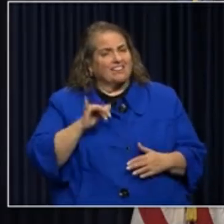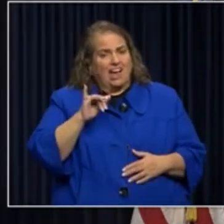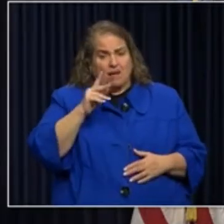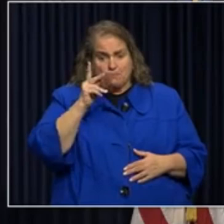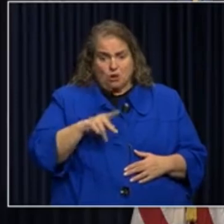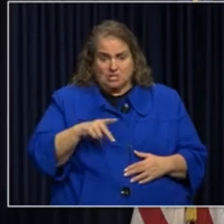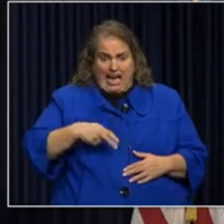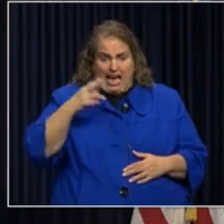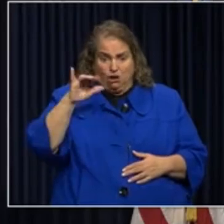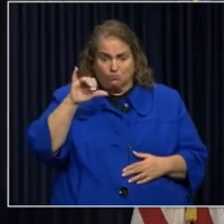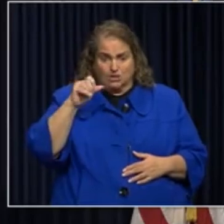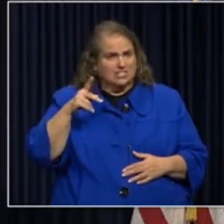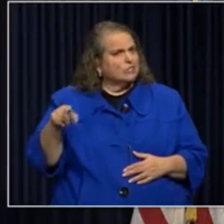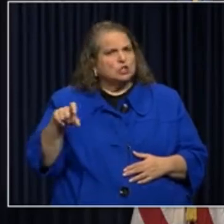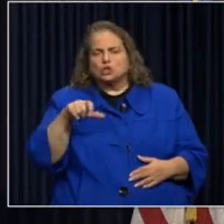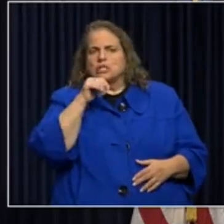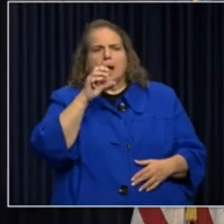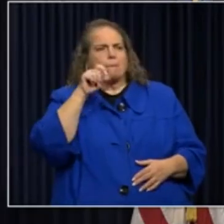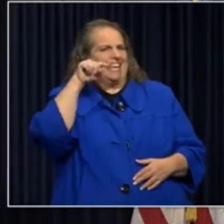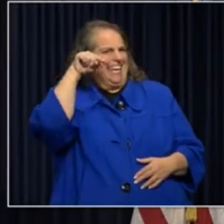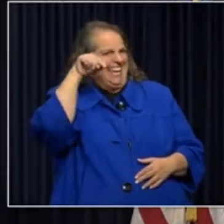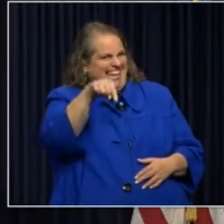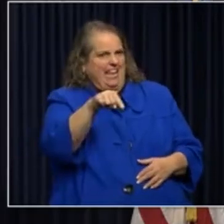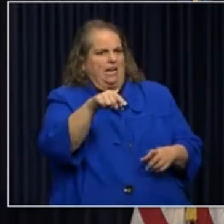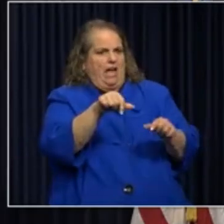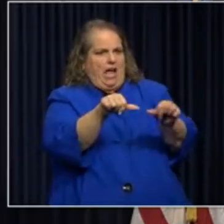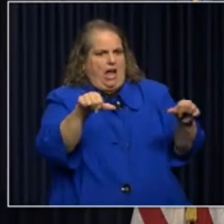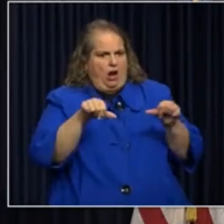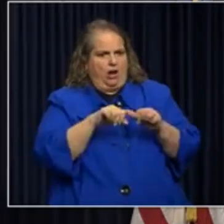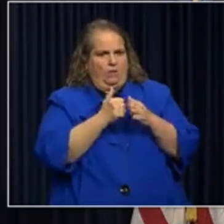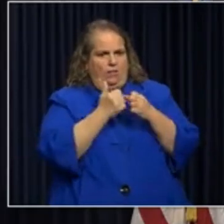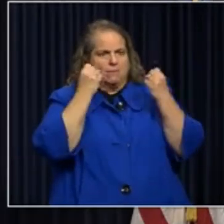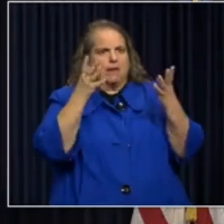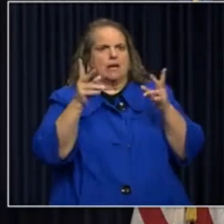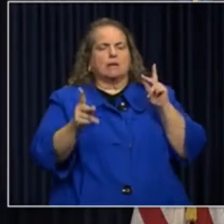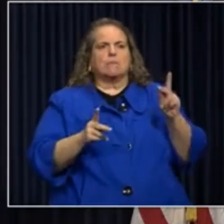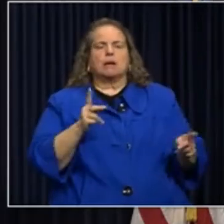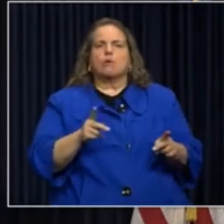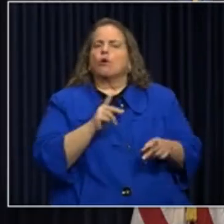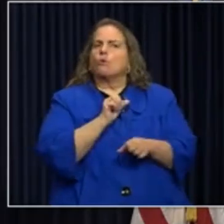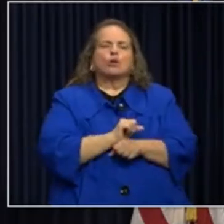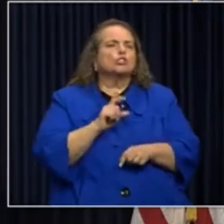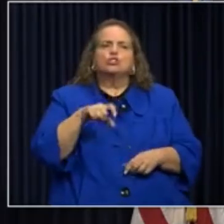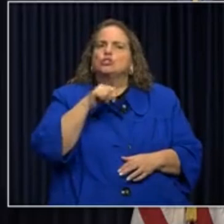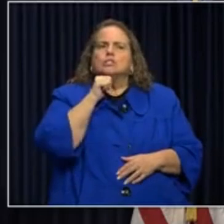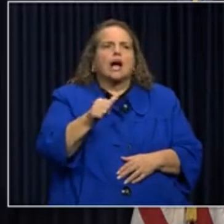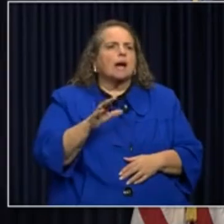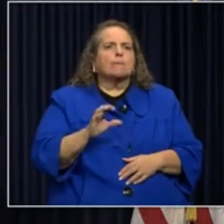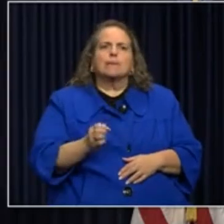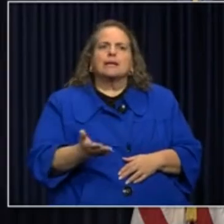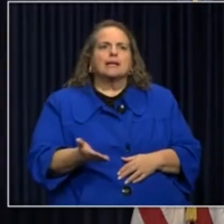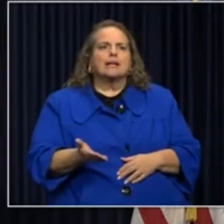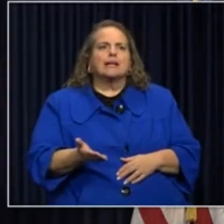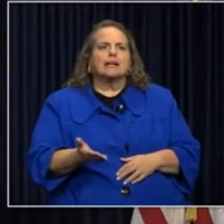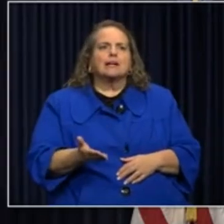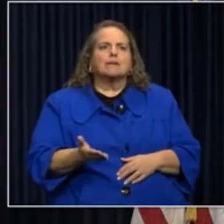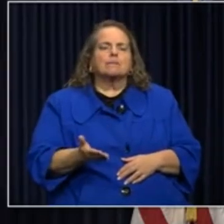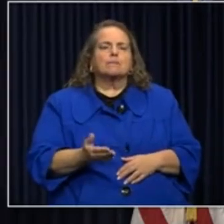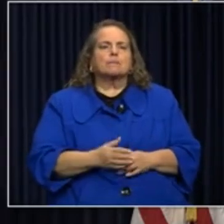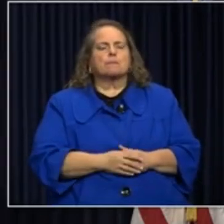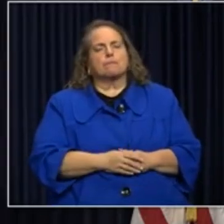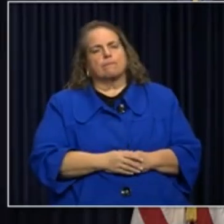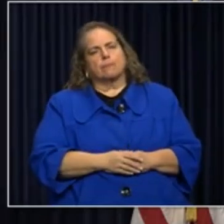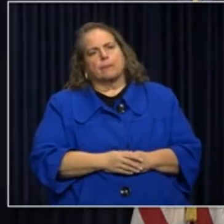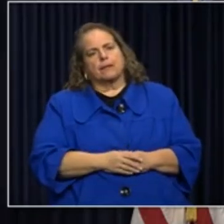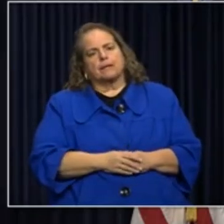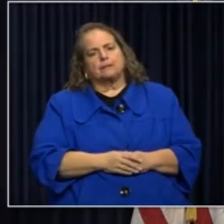they should absolutely not be in an area where they would have the extra ability to be exposed.